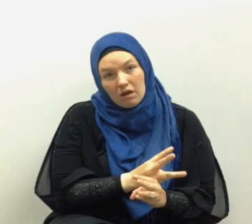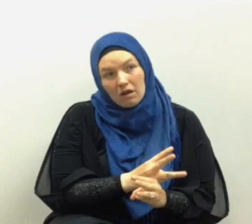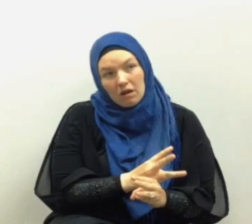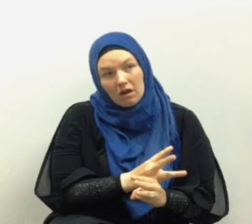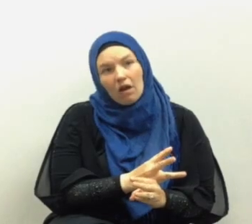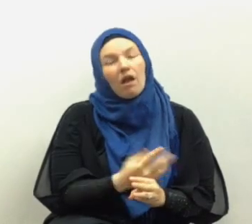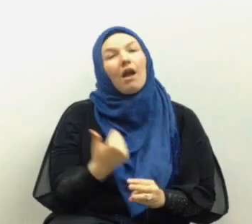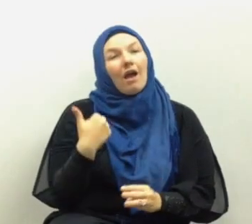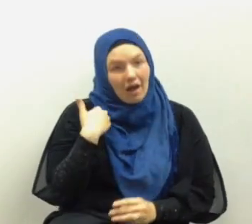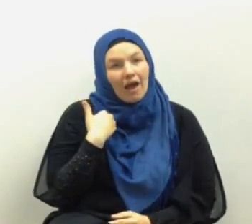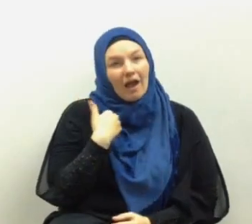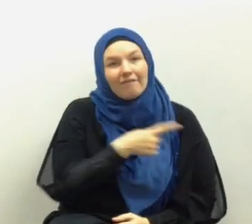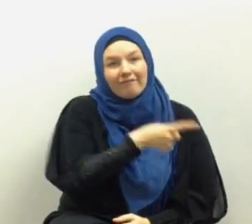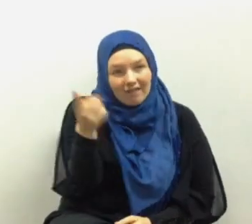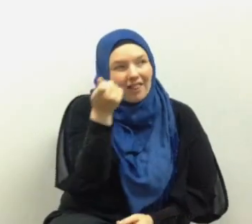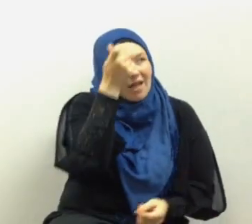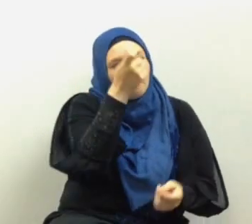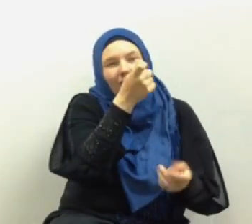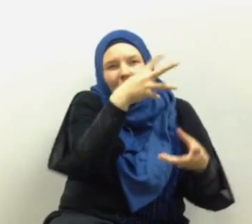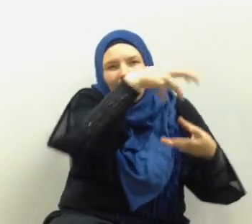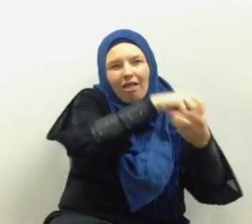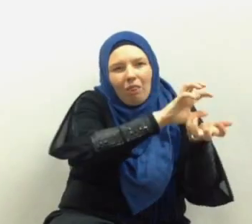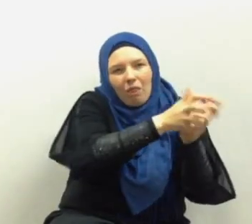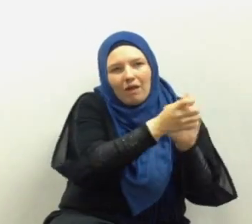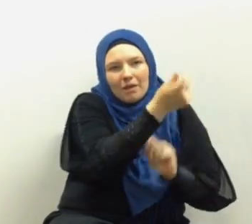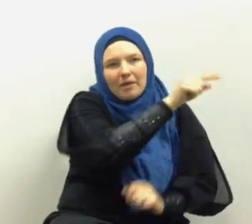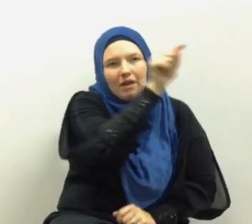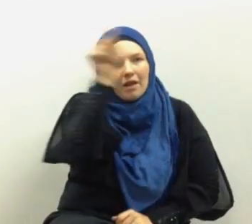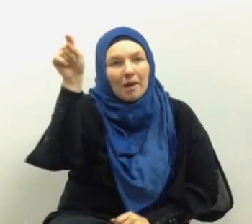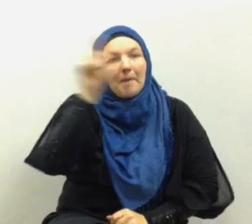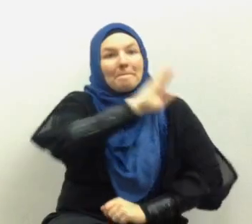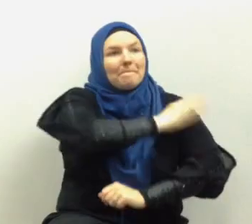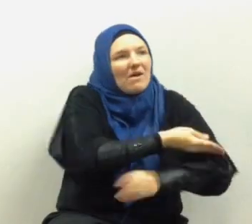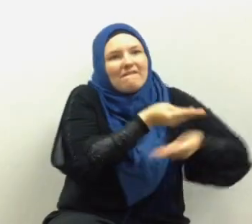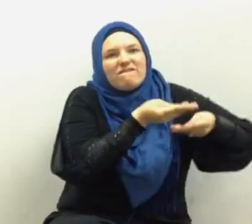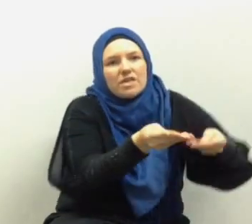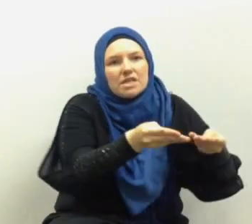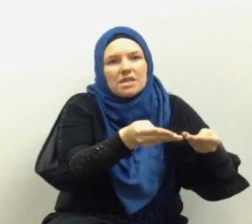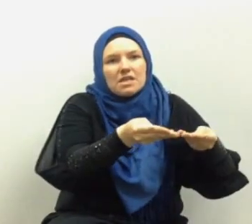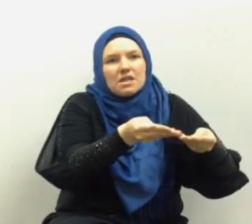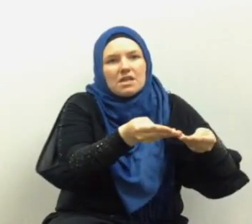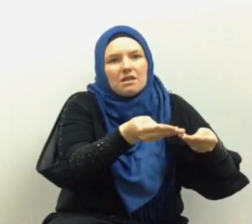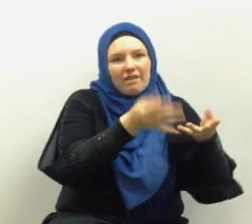have a degree or another of corruption power teaches corruption